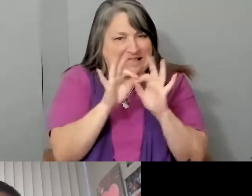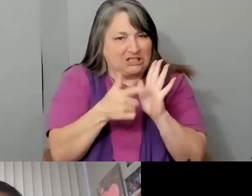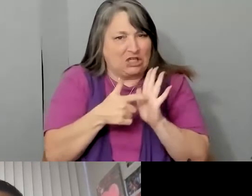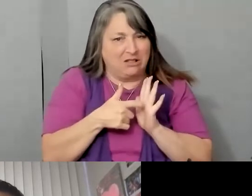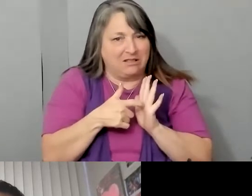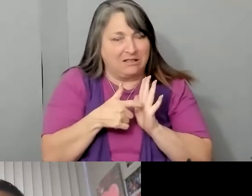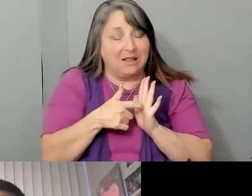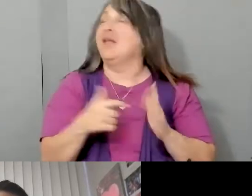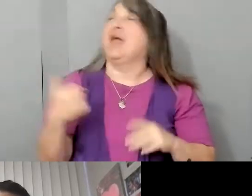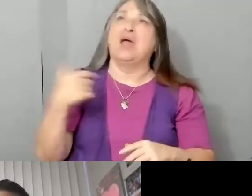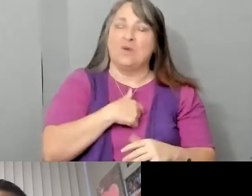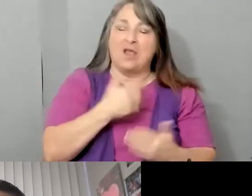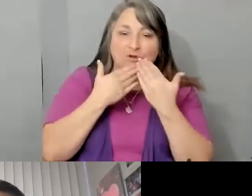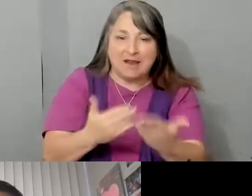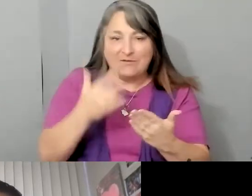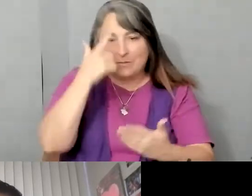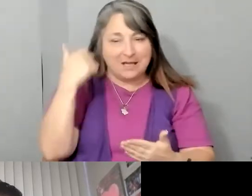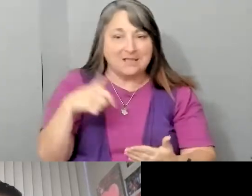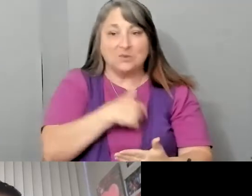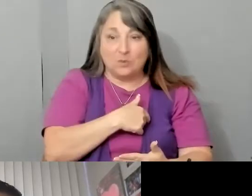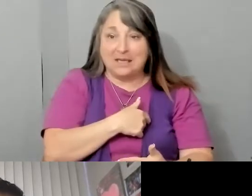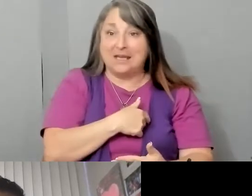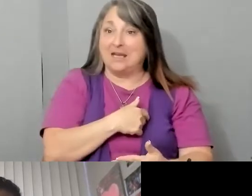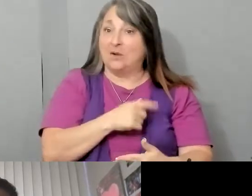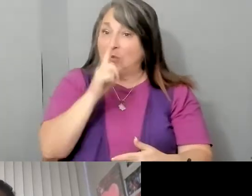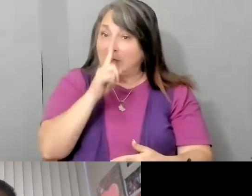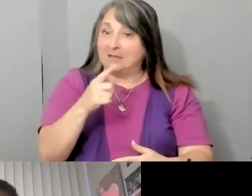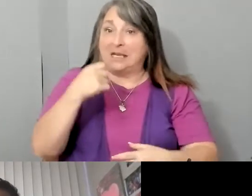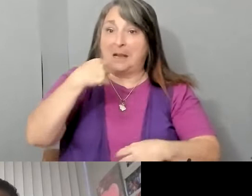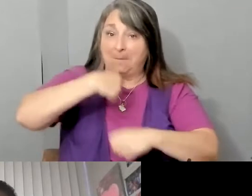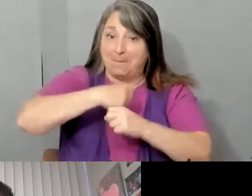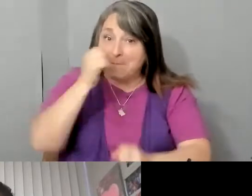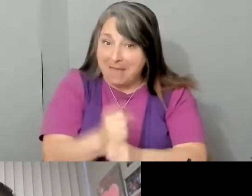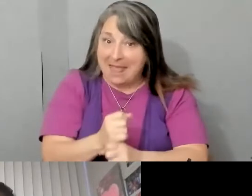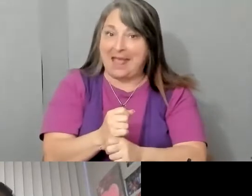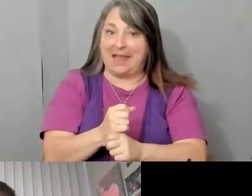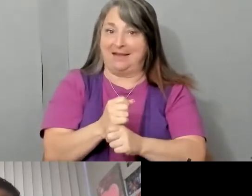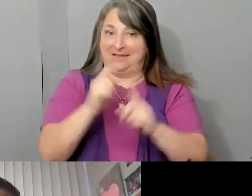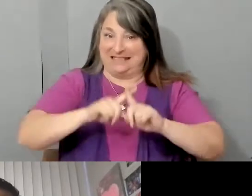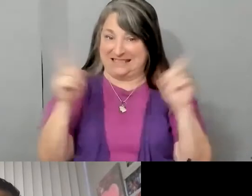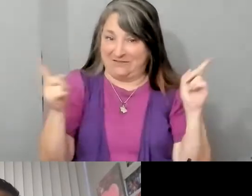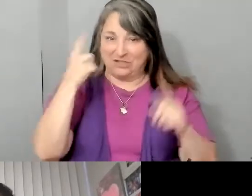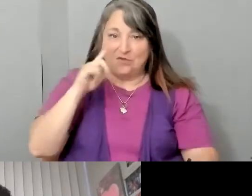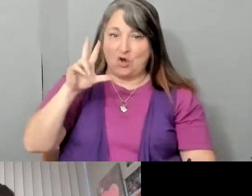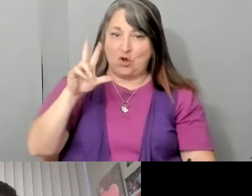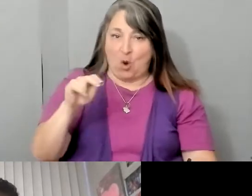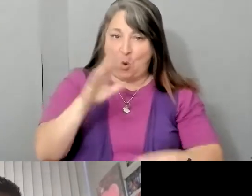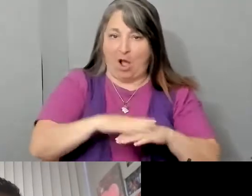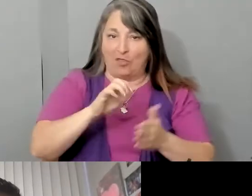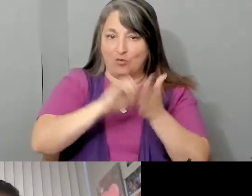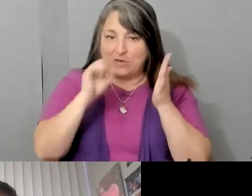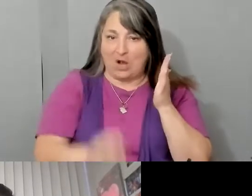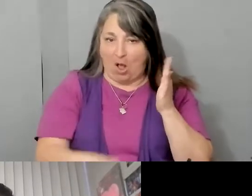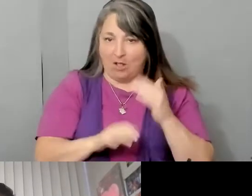we are grateful because we definitely made the inroads in terms of the no on the recall. So, we are not apathetic. No